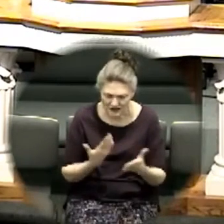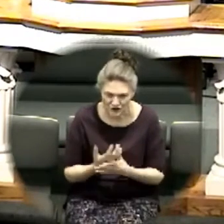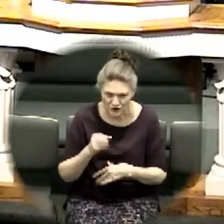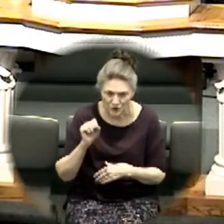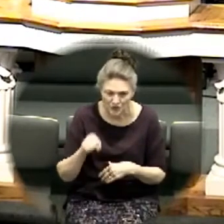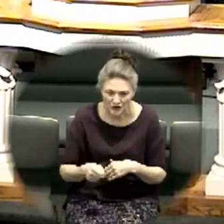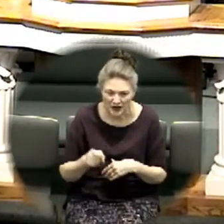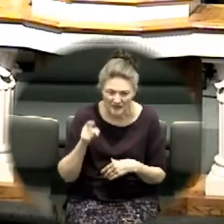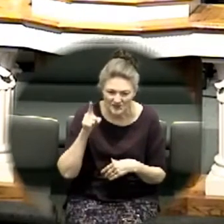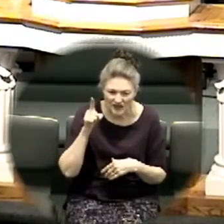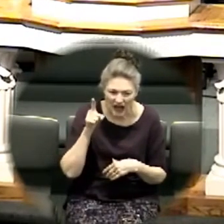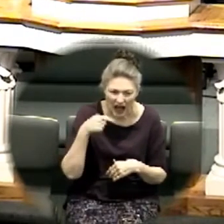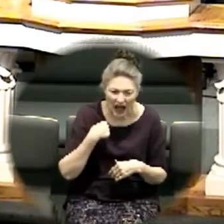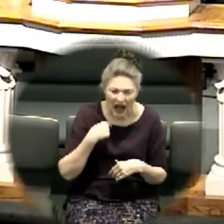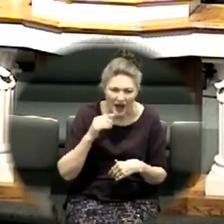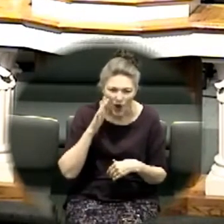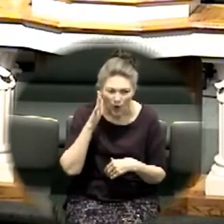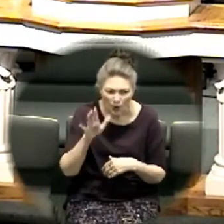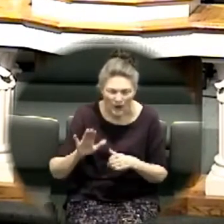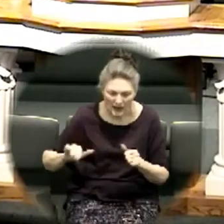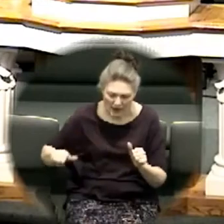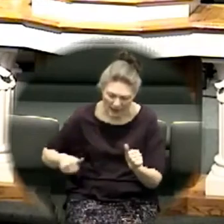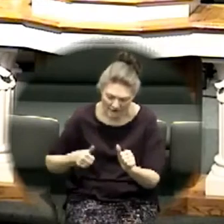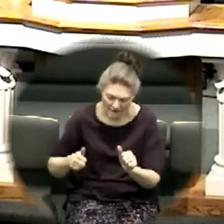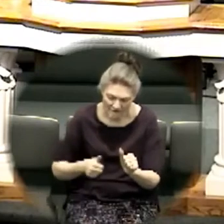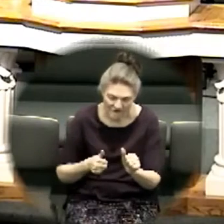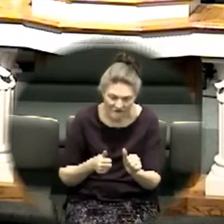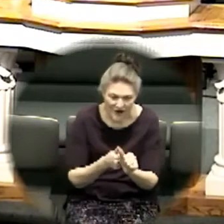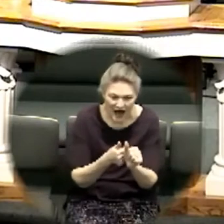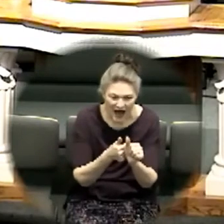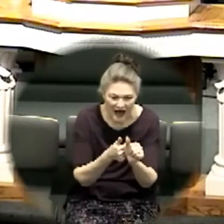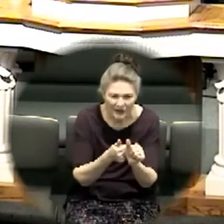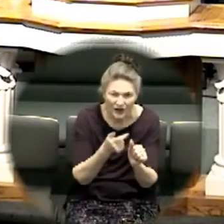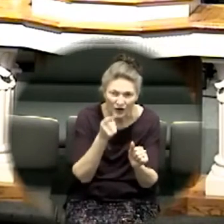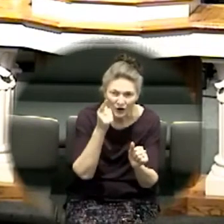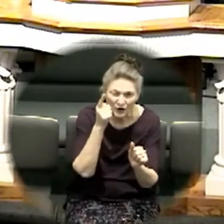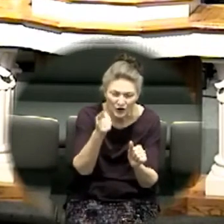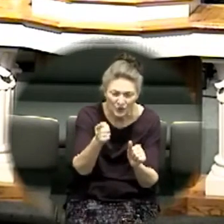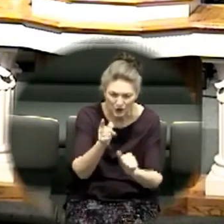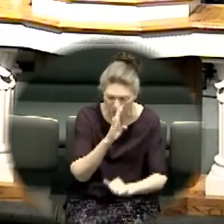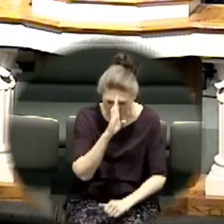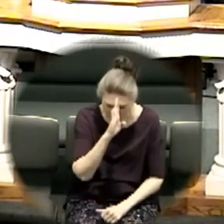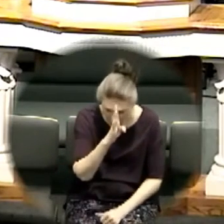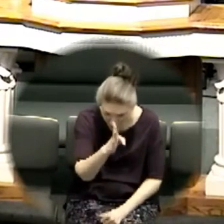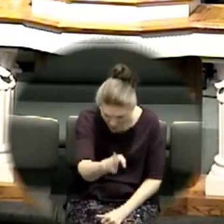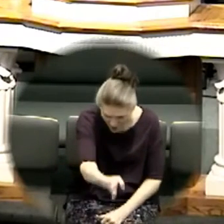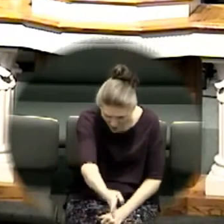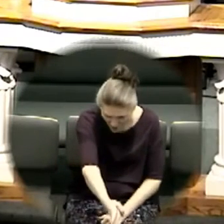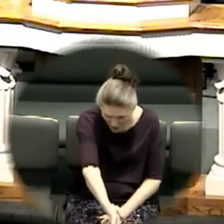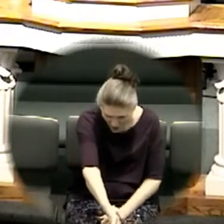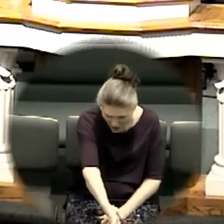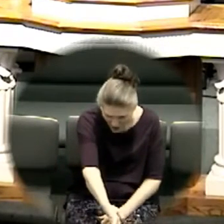all things new and I will follow you